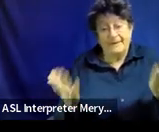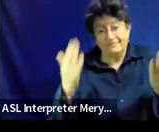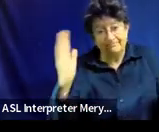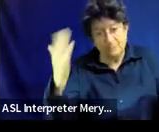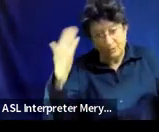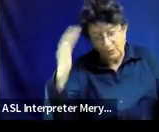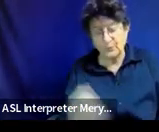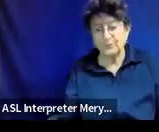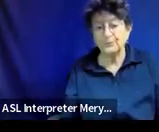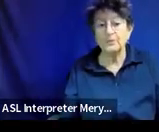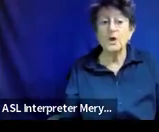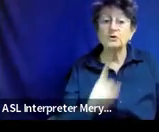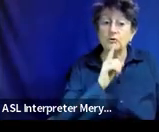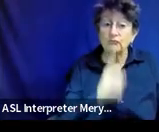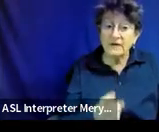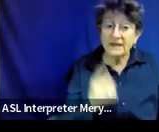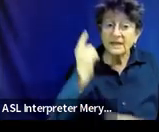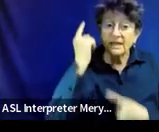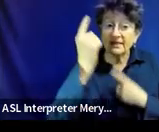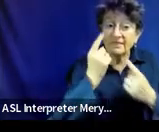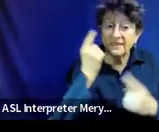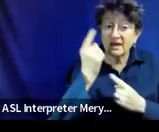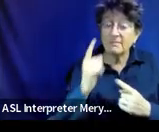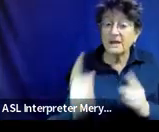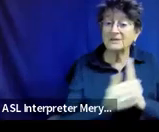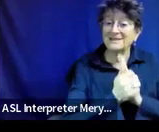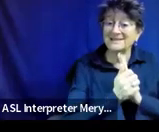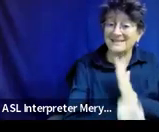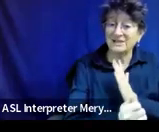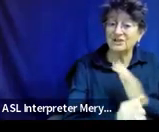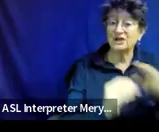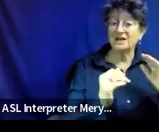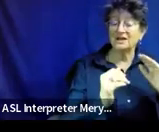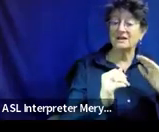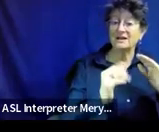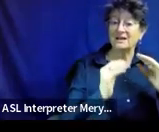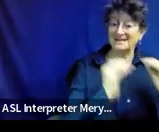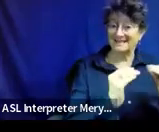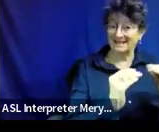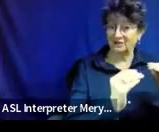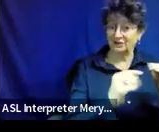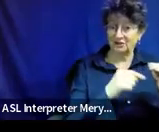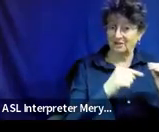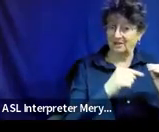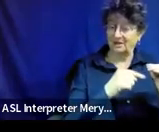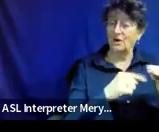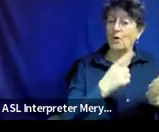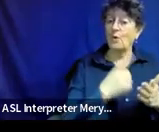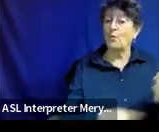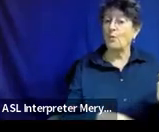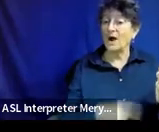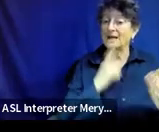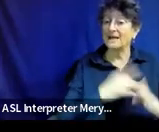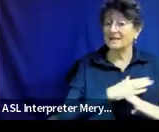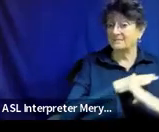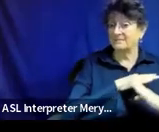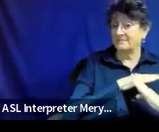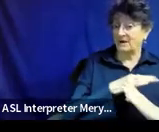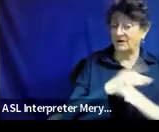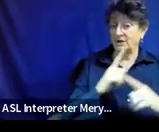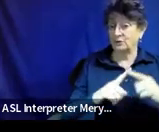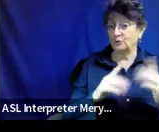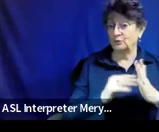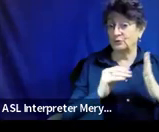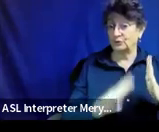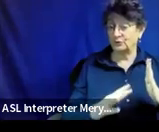So really think about your teaching the skill. What are you teaching that's getting in the way of the student getting to that